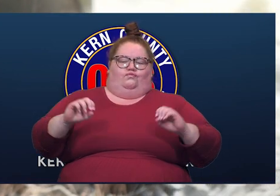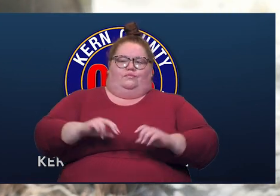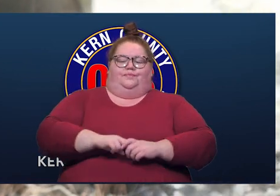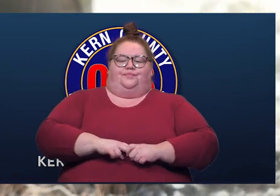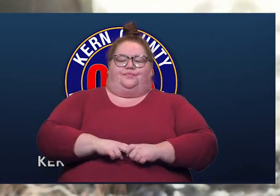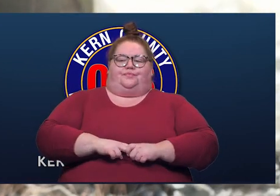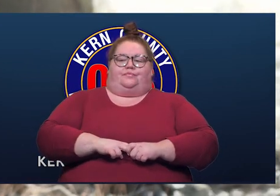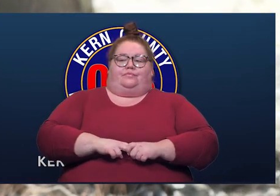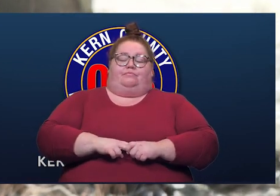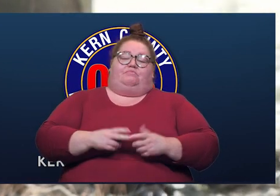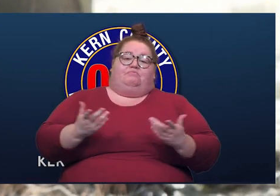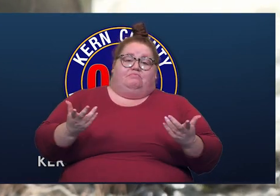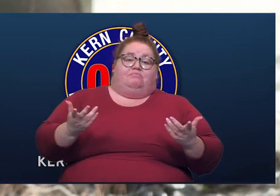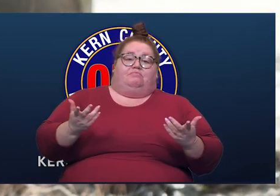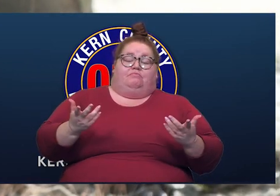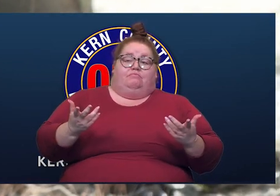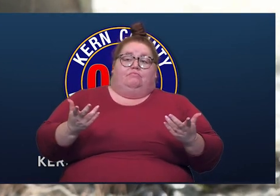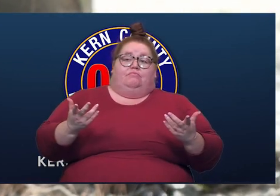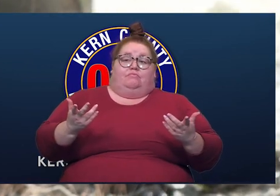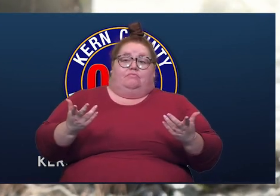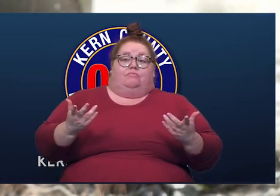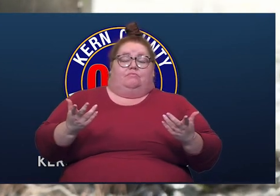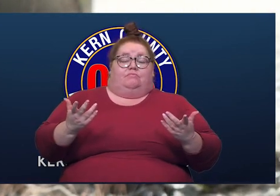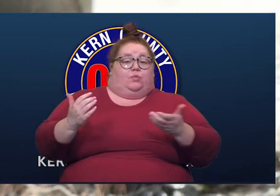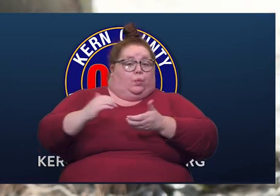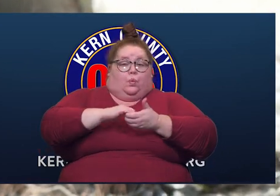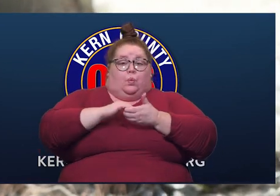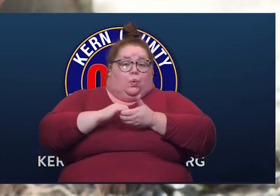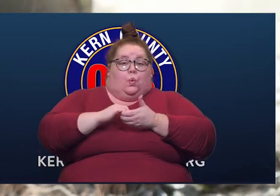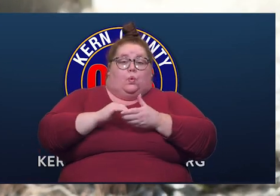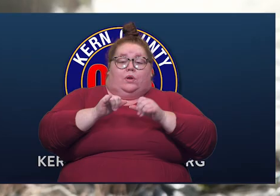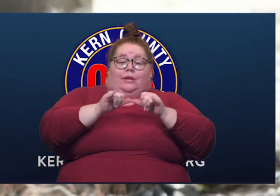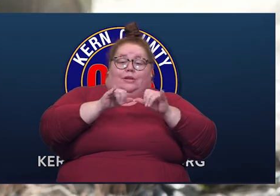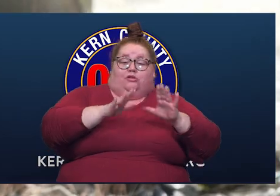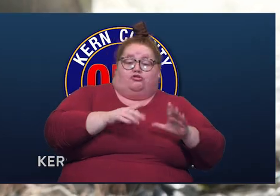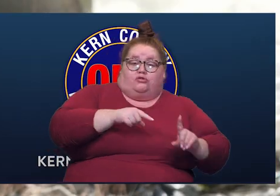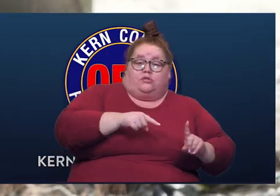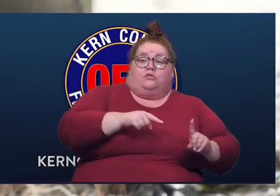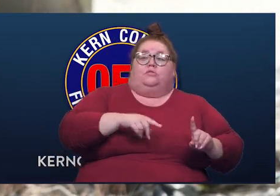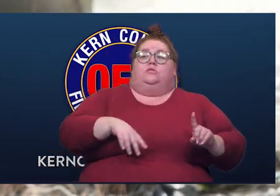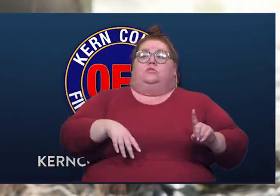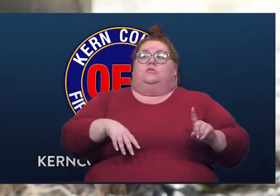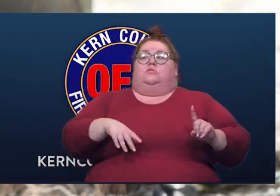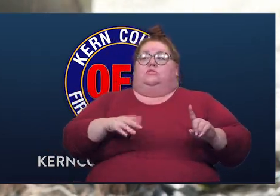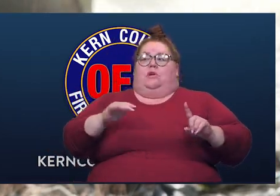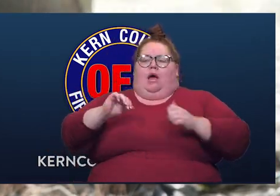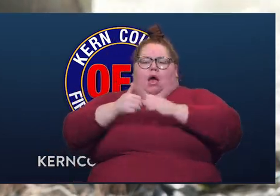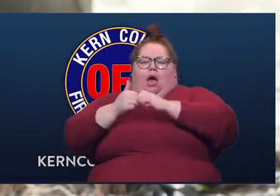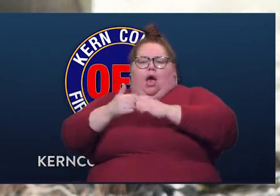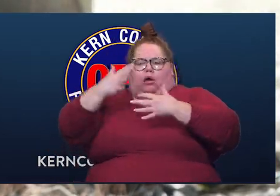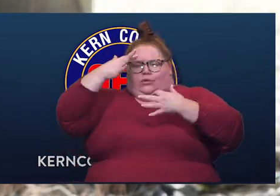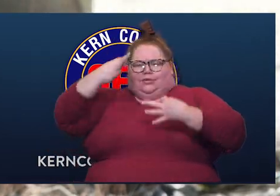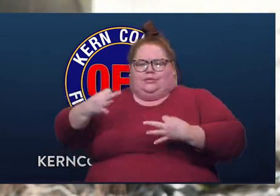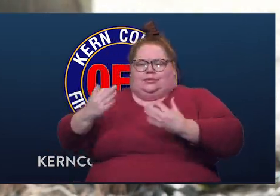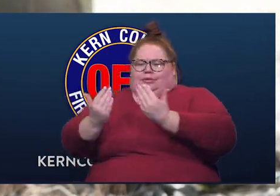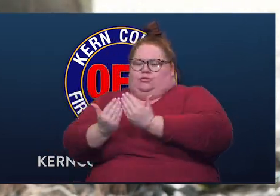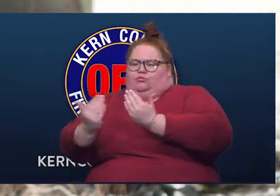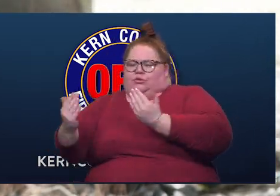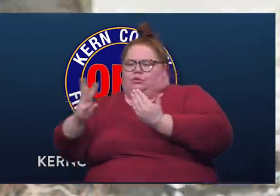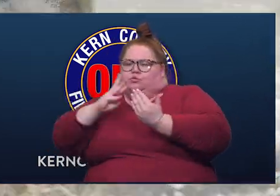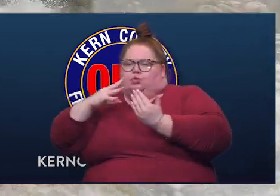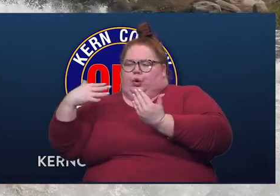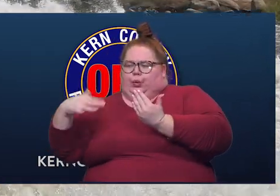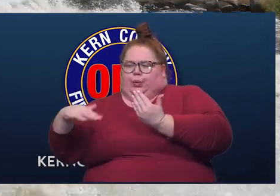So that's how we coordinate with the Corps of Engineers, and it comes to the release here at Lake